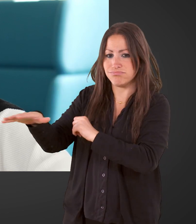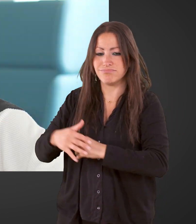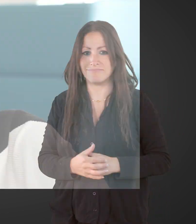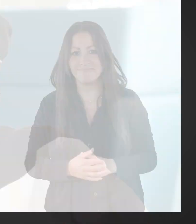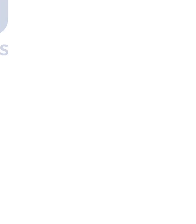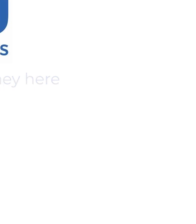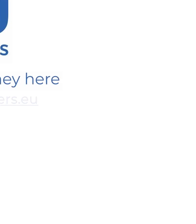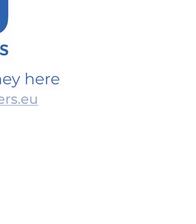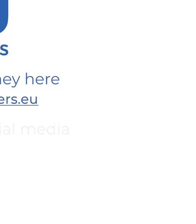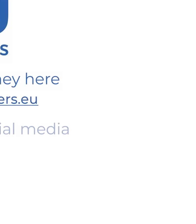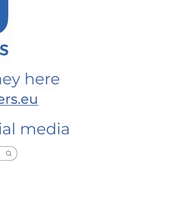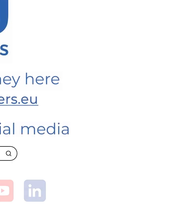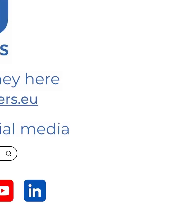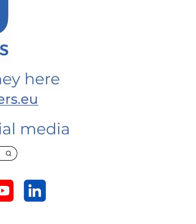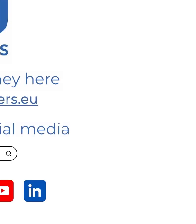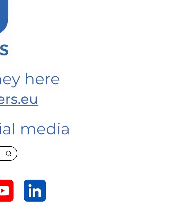the world.